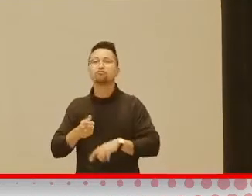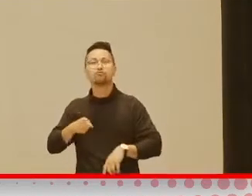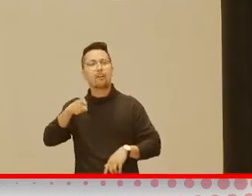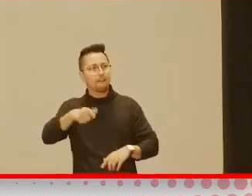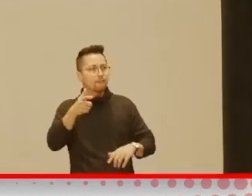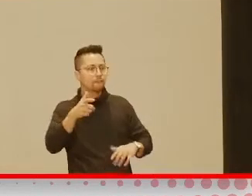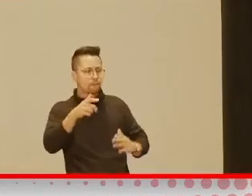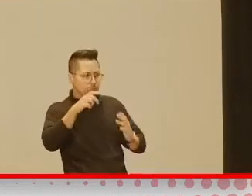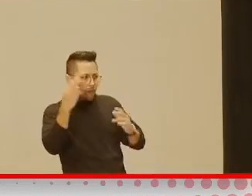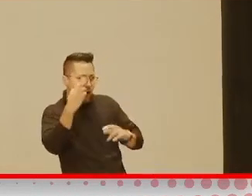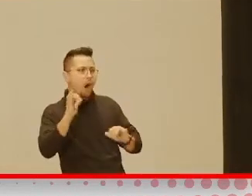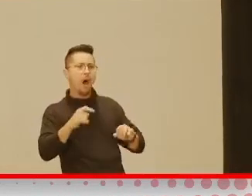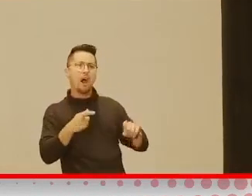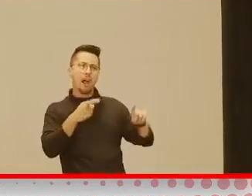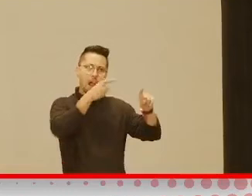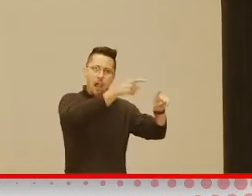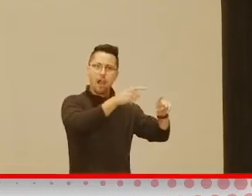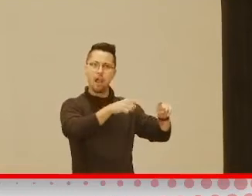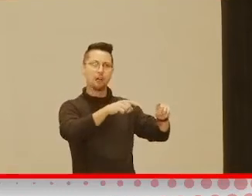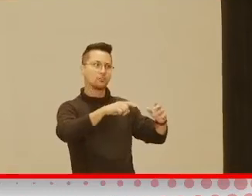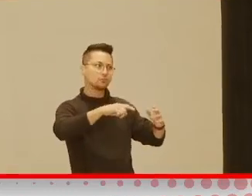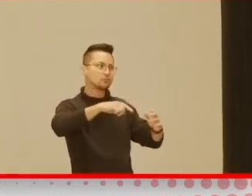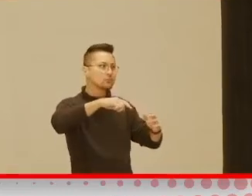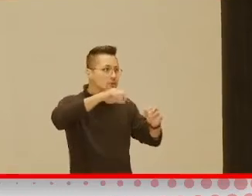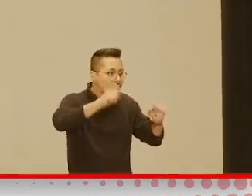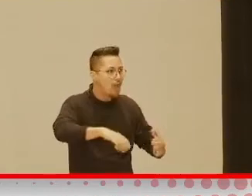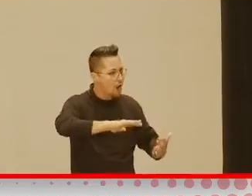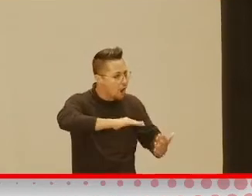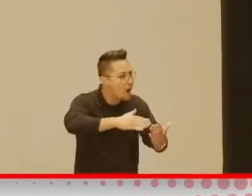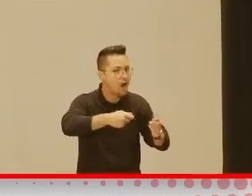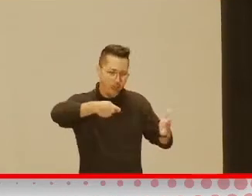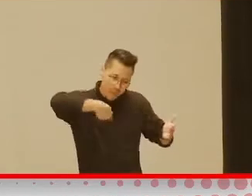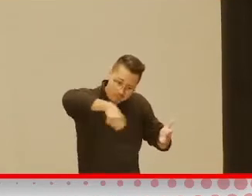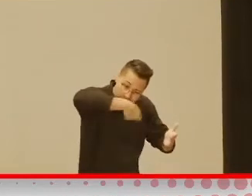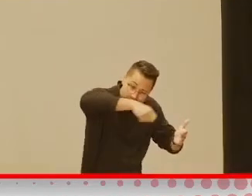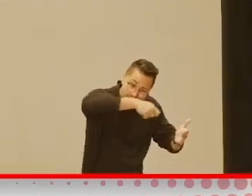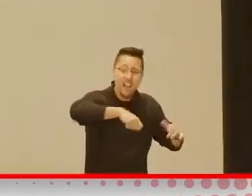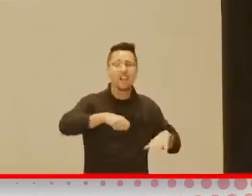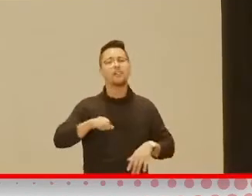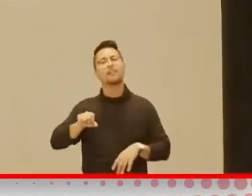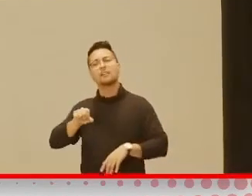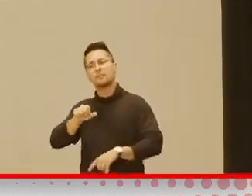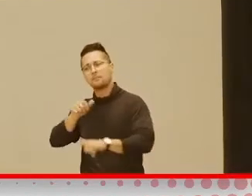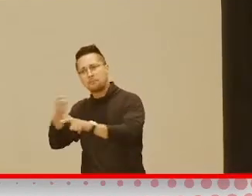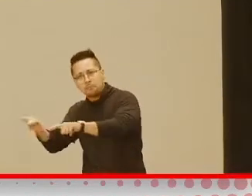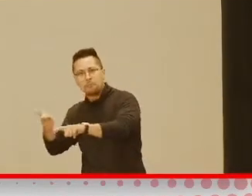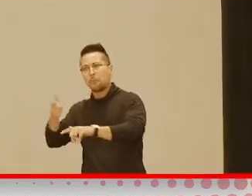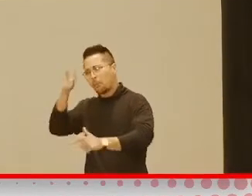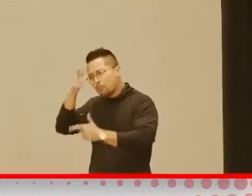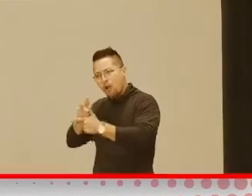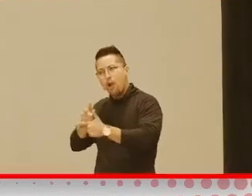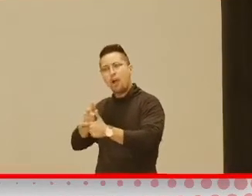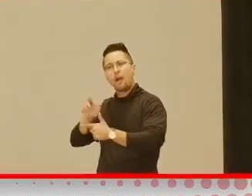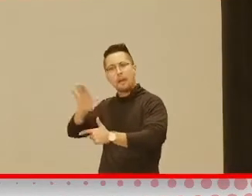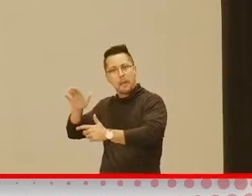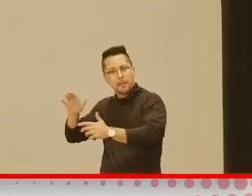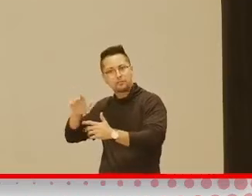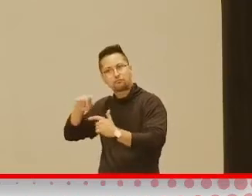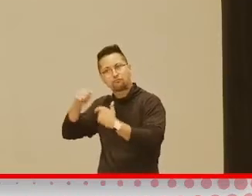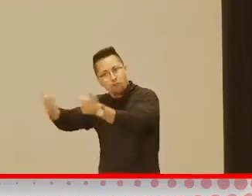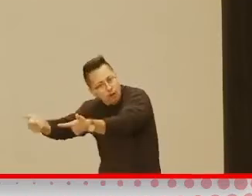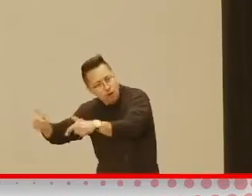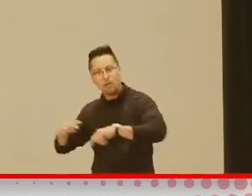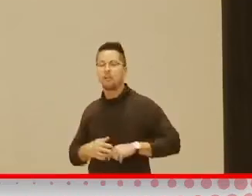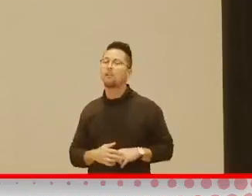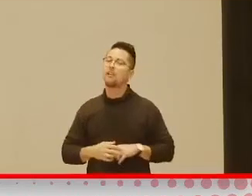one of them gets to stir the mixture in the kitchen first and then, you know, let the brother take turns. And they also,